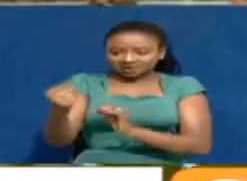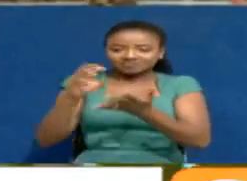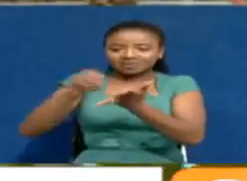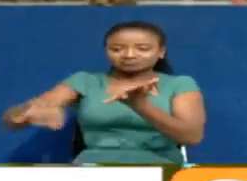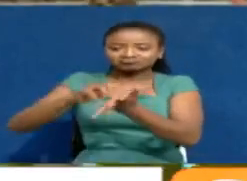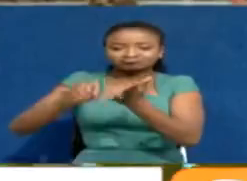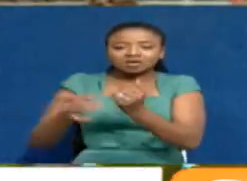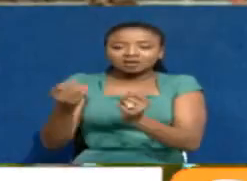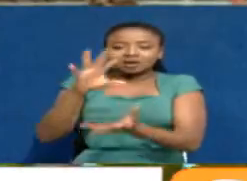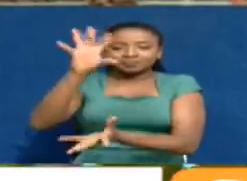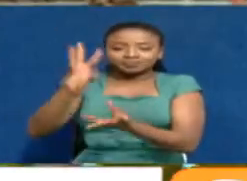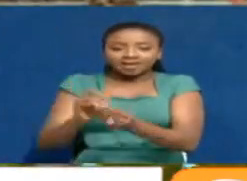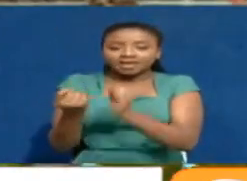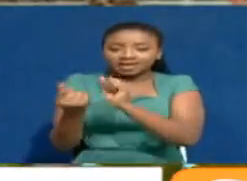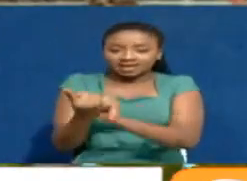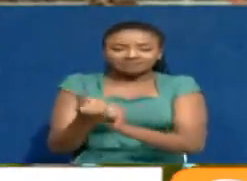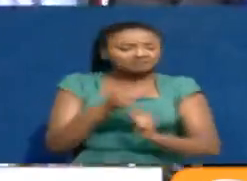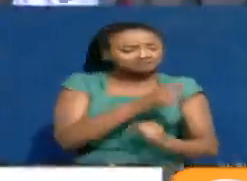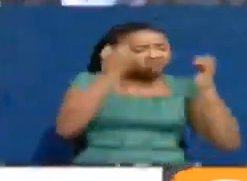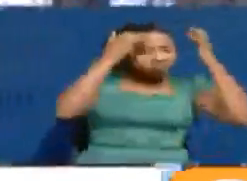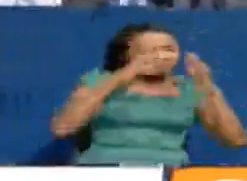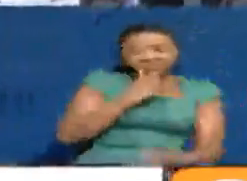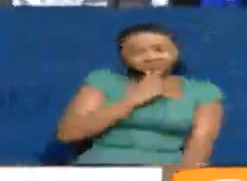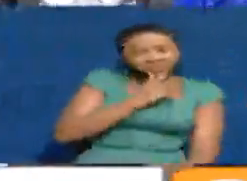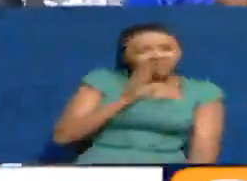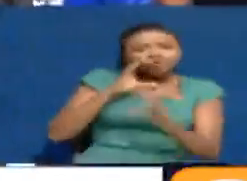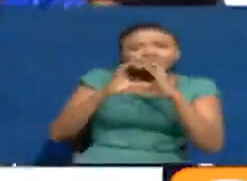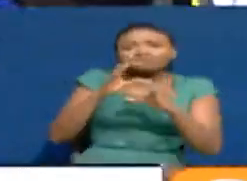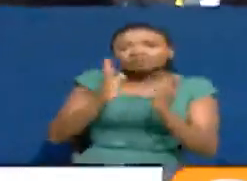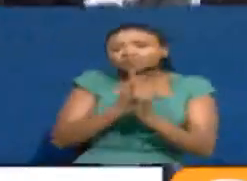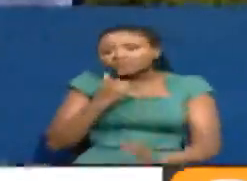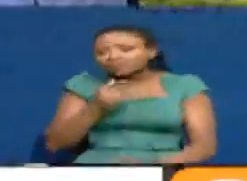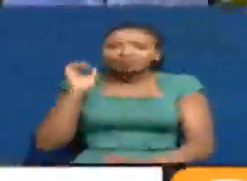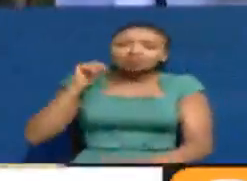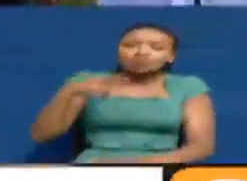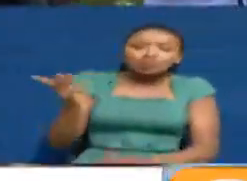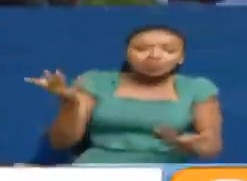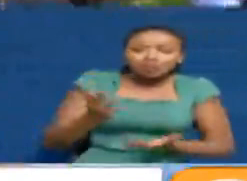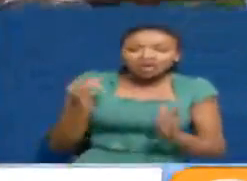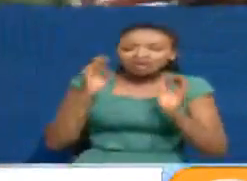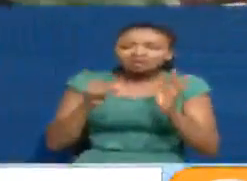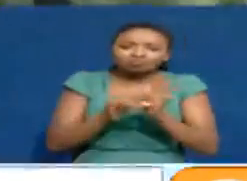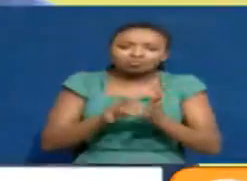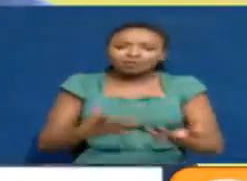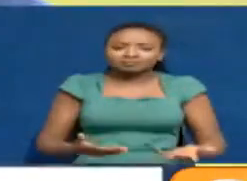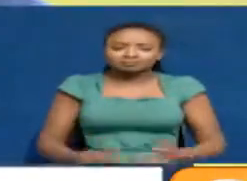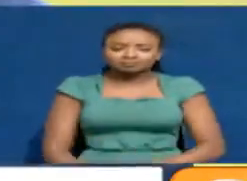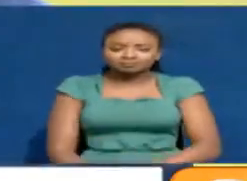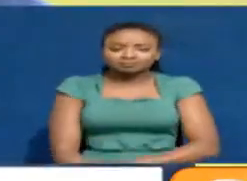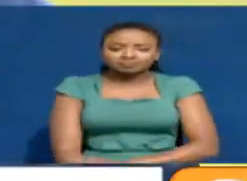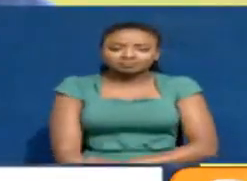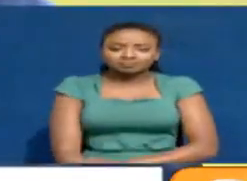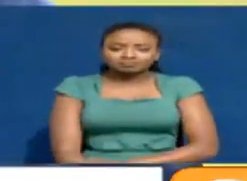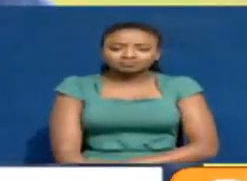created confusion among learners as to the channels of communication and where those affected will be studying. We are the